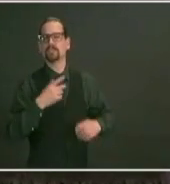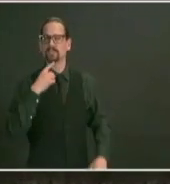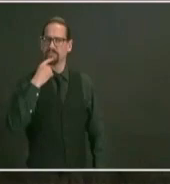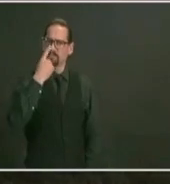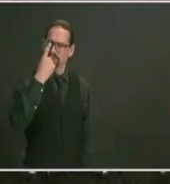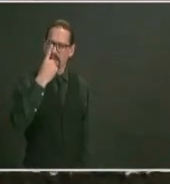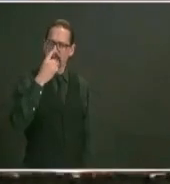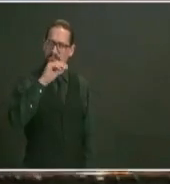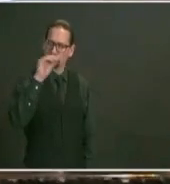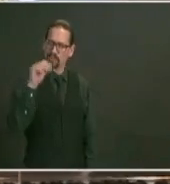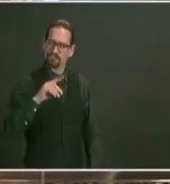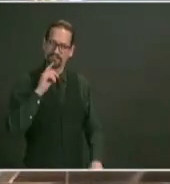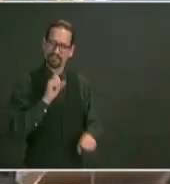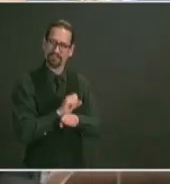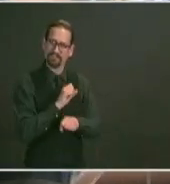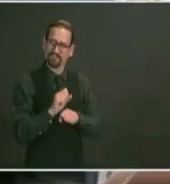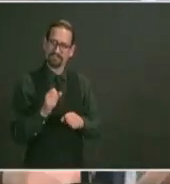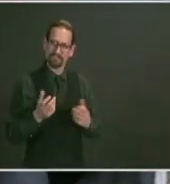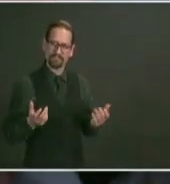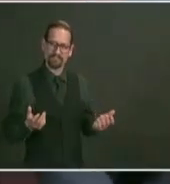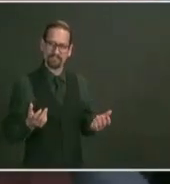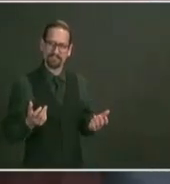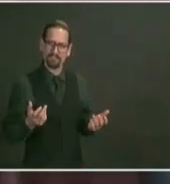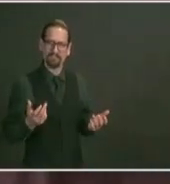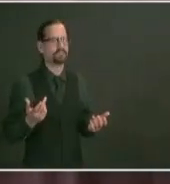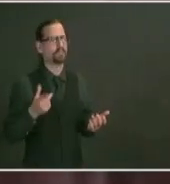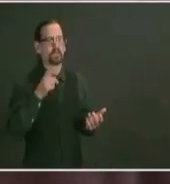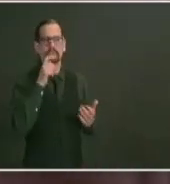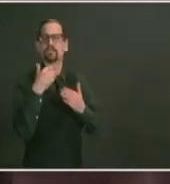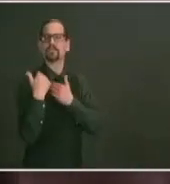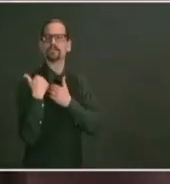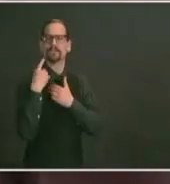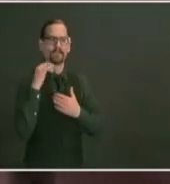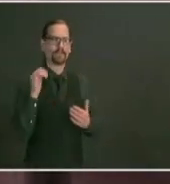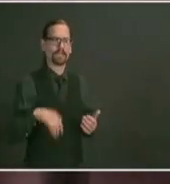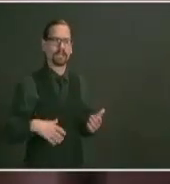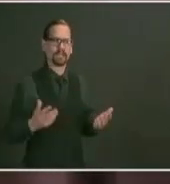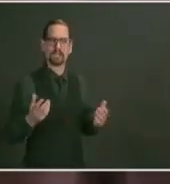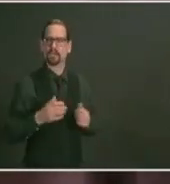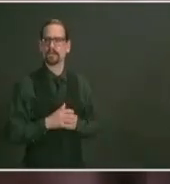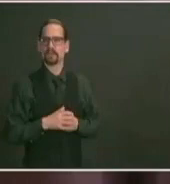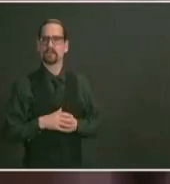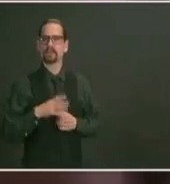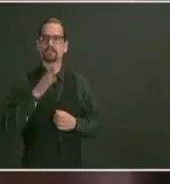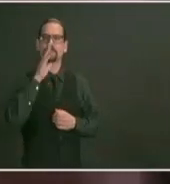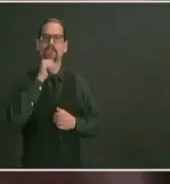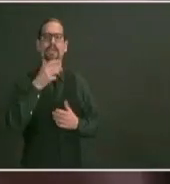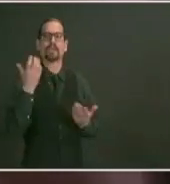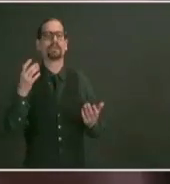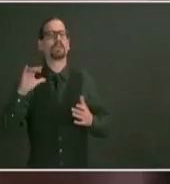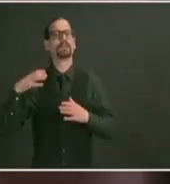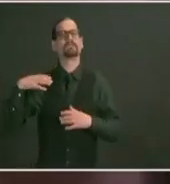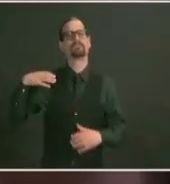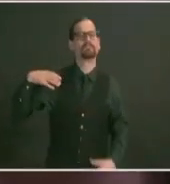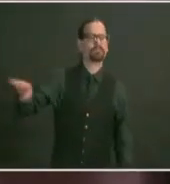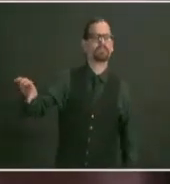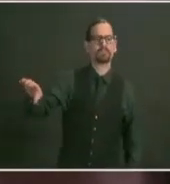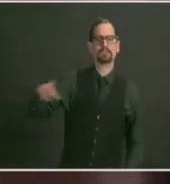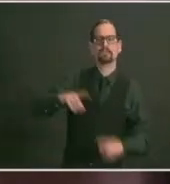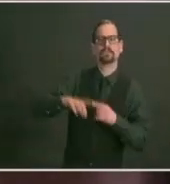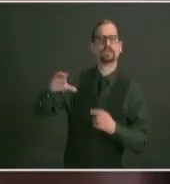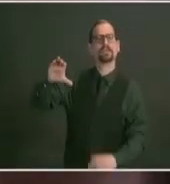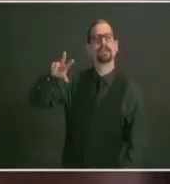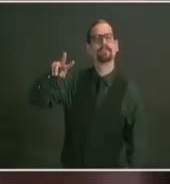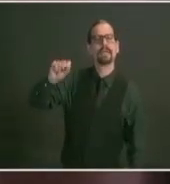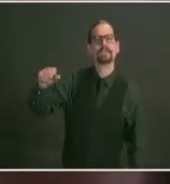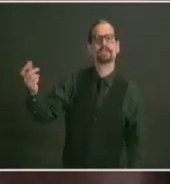why not hand it over to the private sector cvs walgreens and let them handle it when it's clear the state is not up to